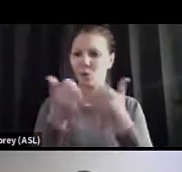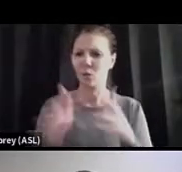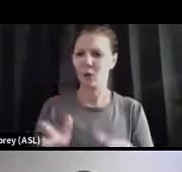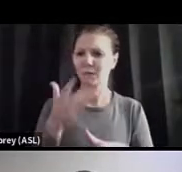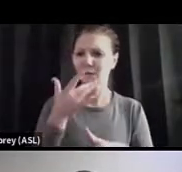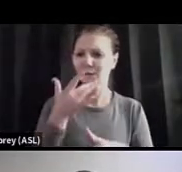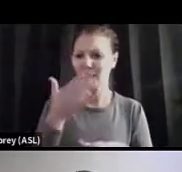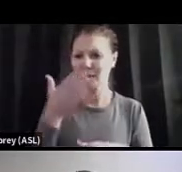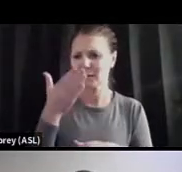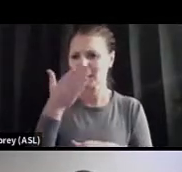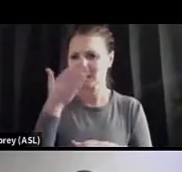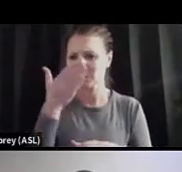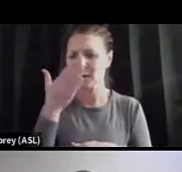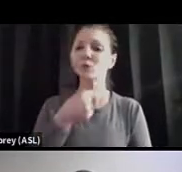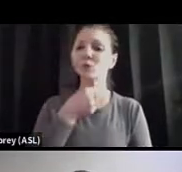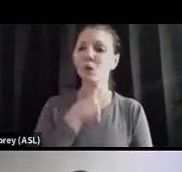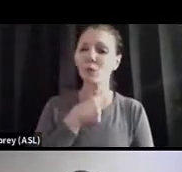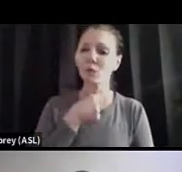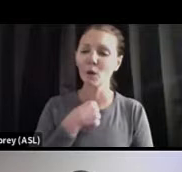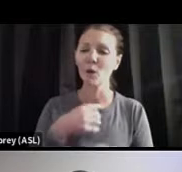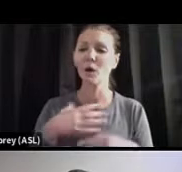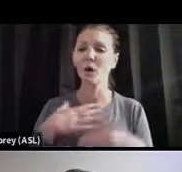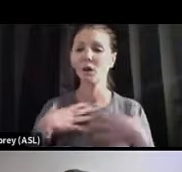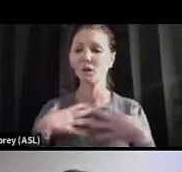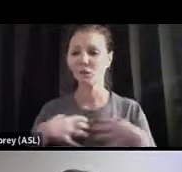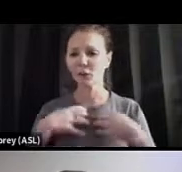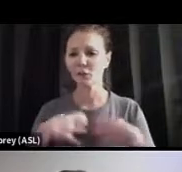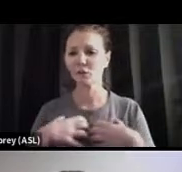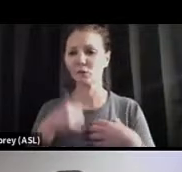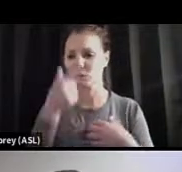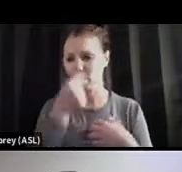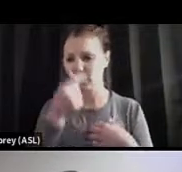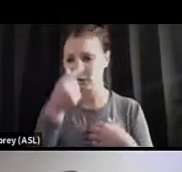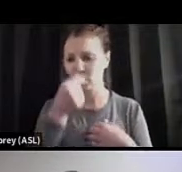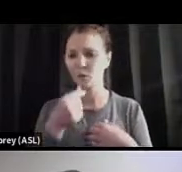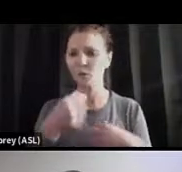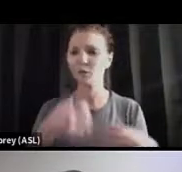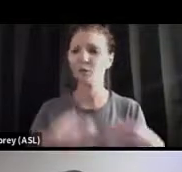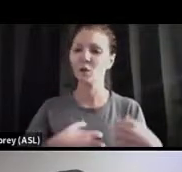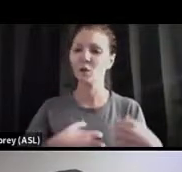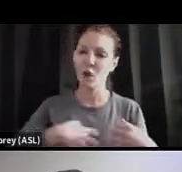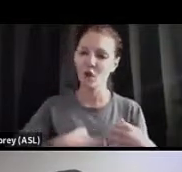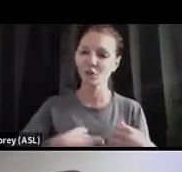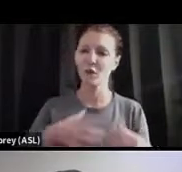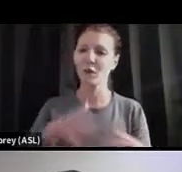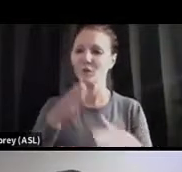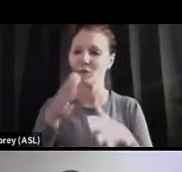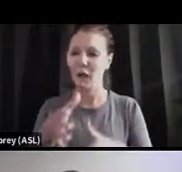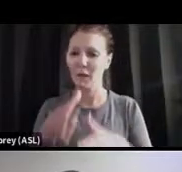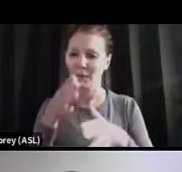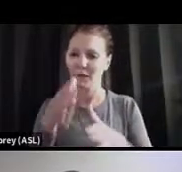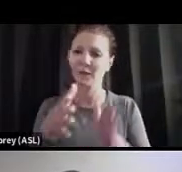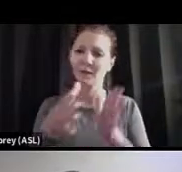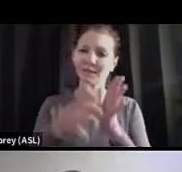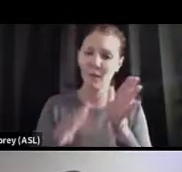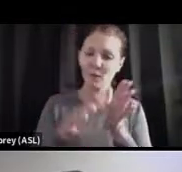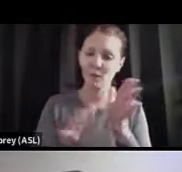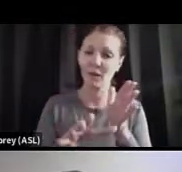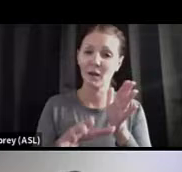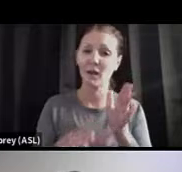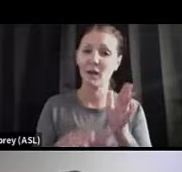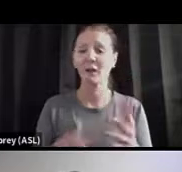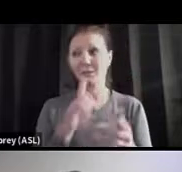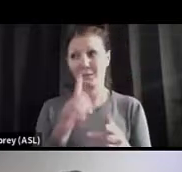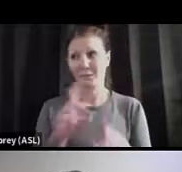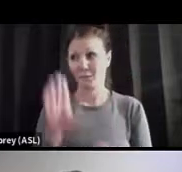throat, congestion or runny nose, nausea or vomiting or diarrhea. So unfortunately, at this time of year, that pretty much covers just